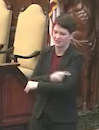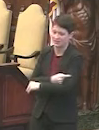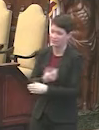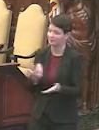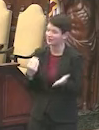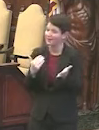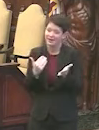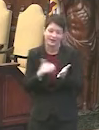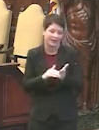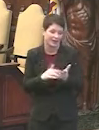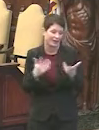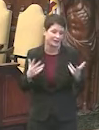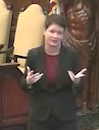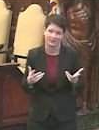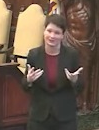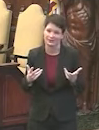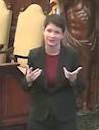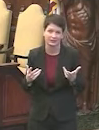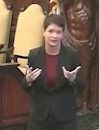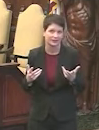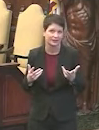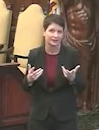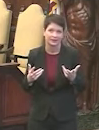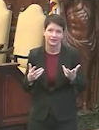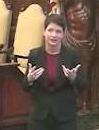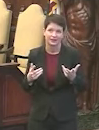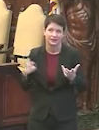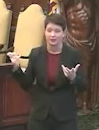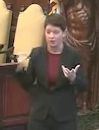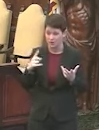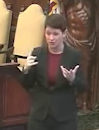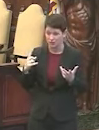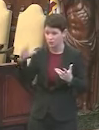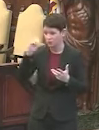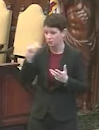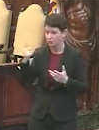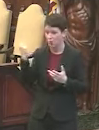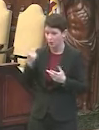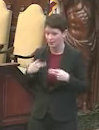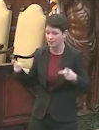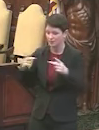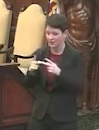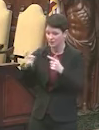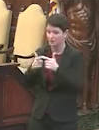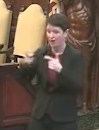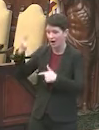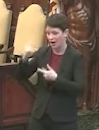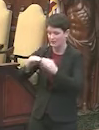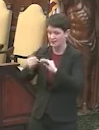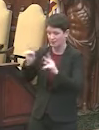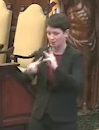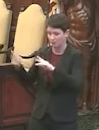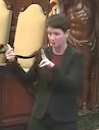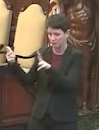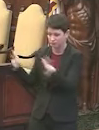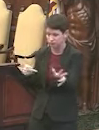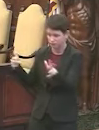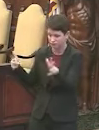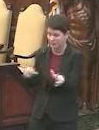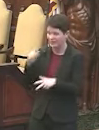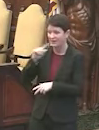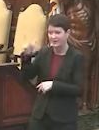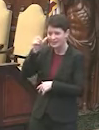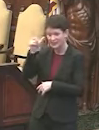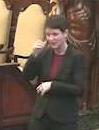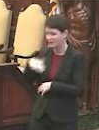Again, it's not, there's a, the question assumes that the only place that we can have a large number of people come through is like a